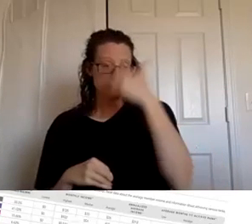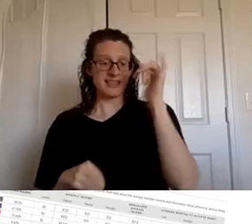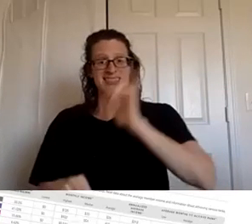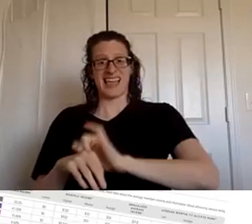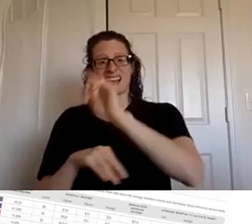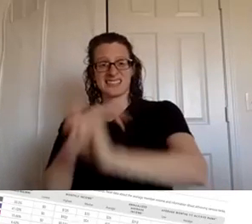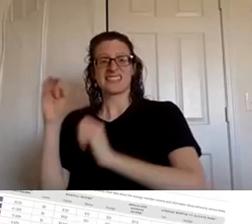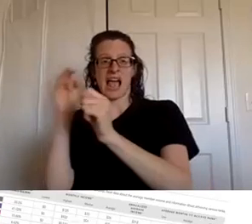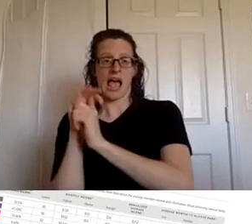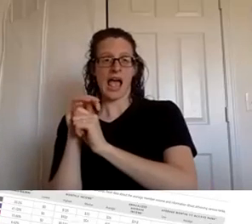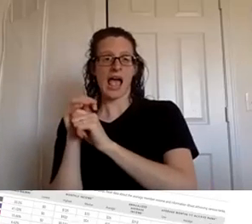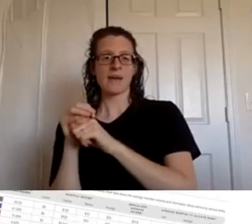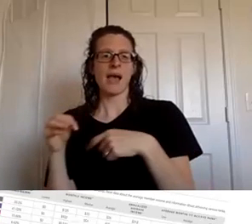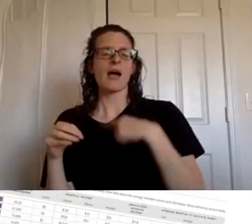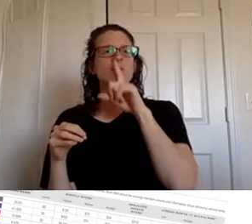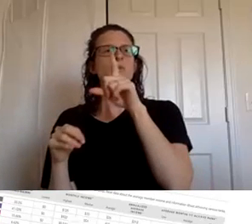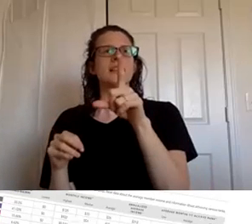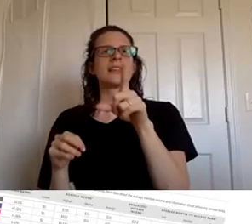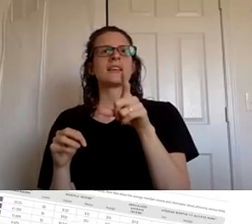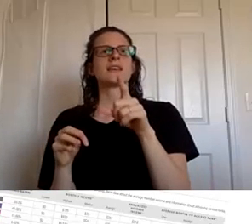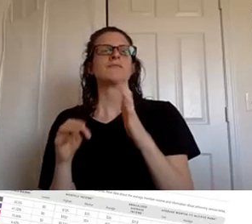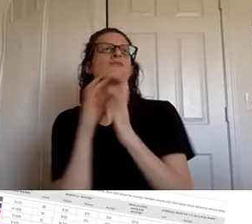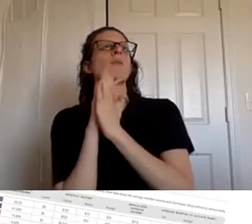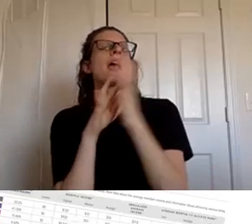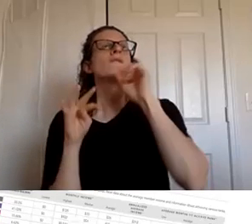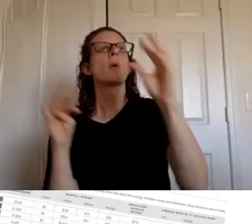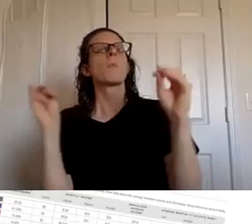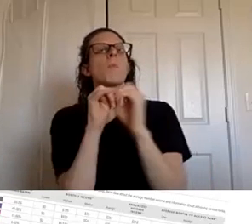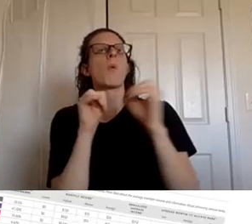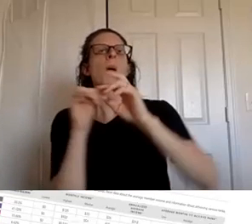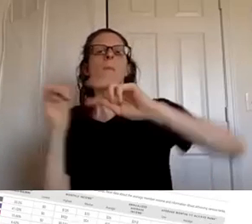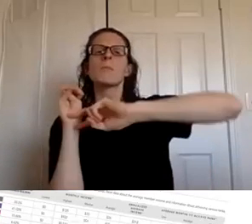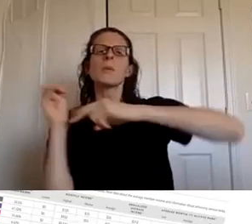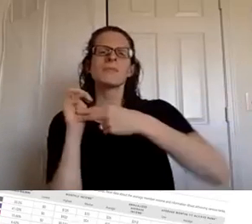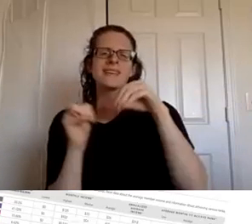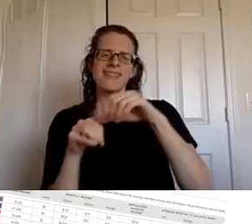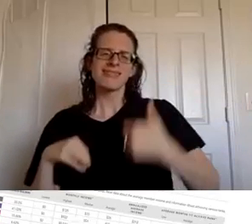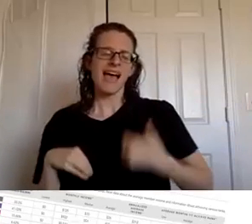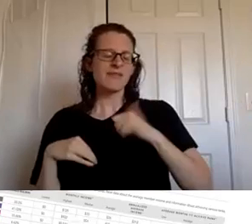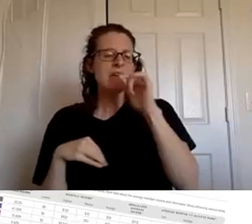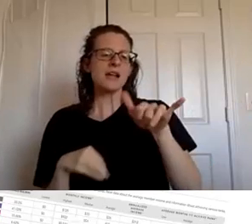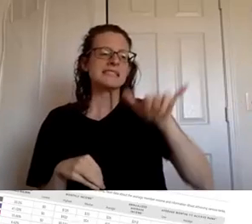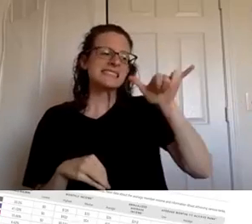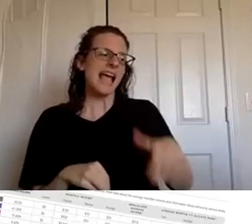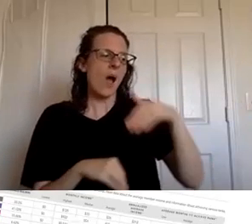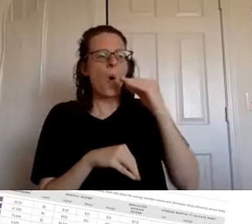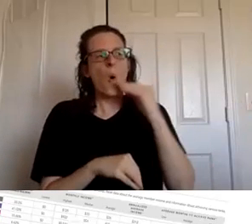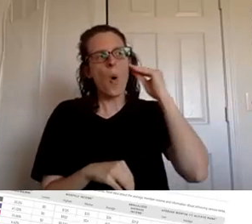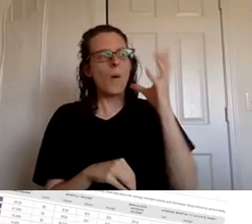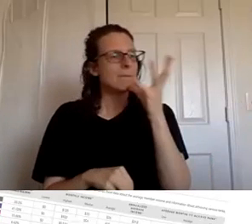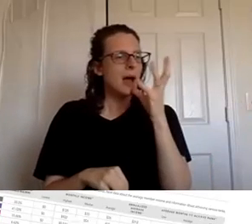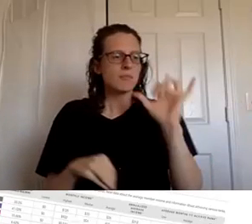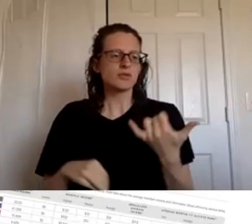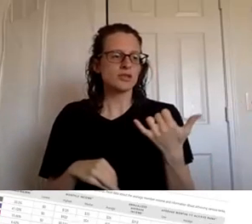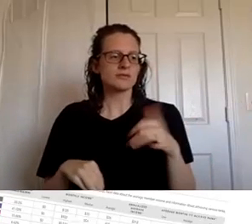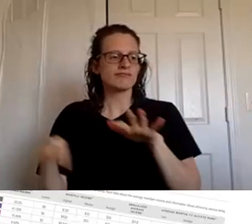was praying for more of a purpose in life than just to be a stay-at-home mom just to be a stay